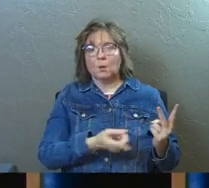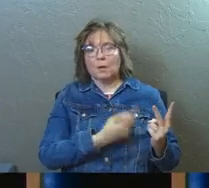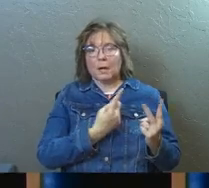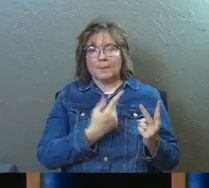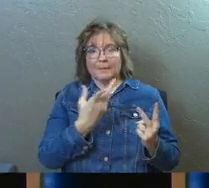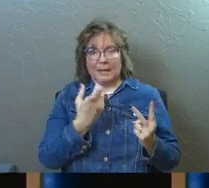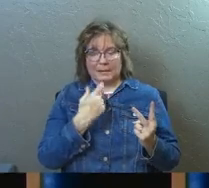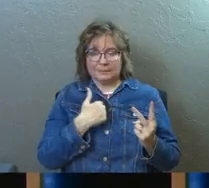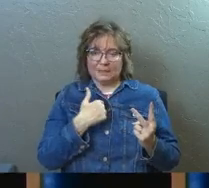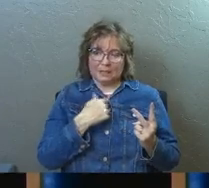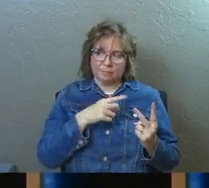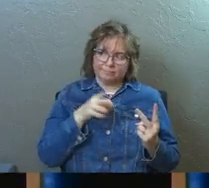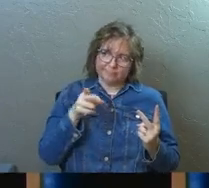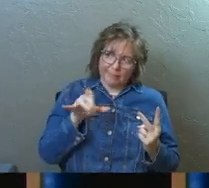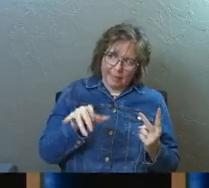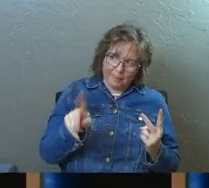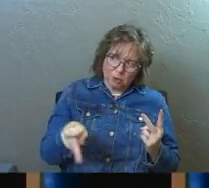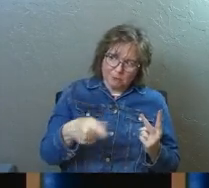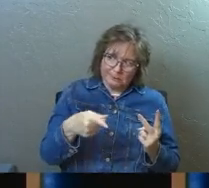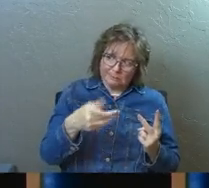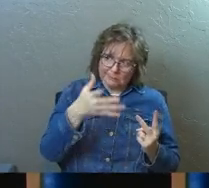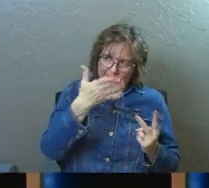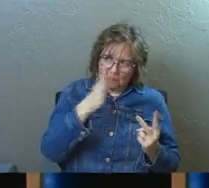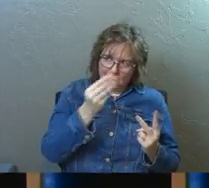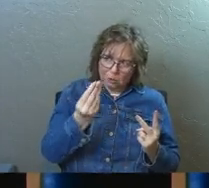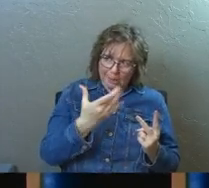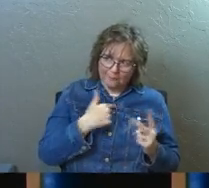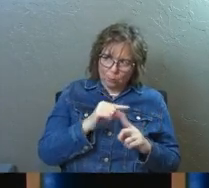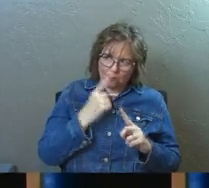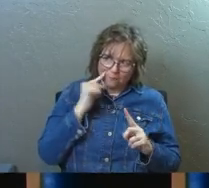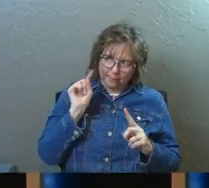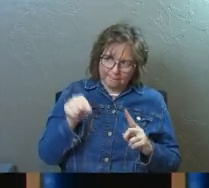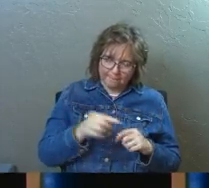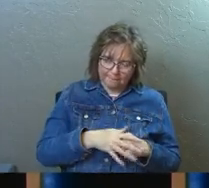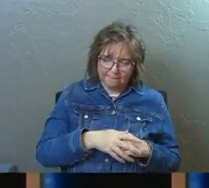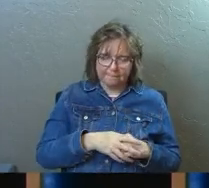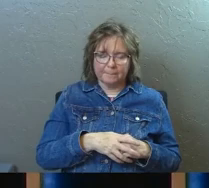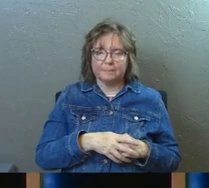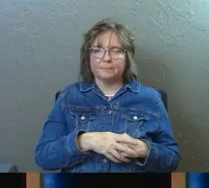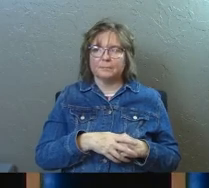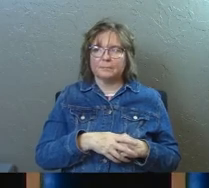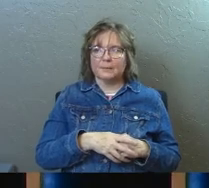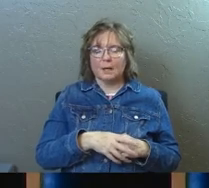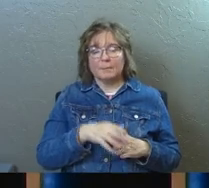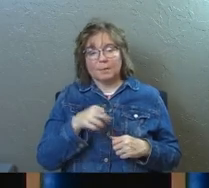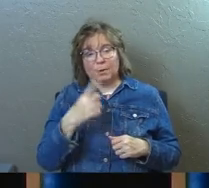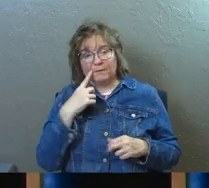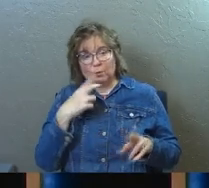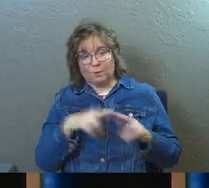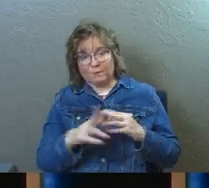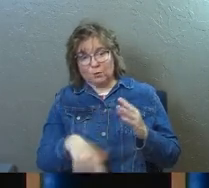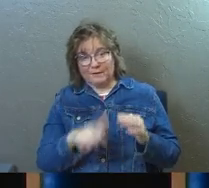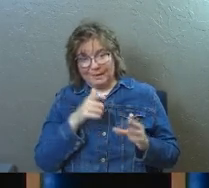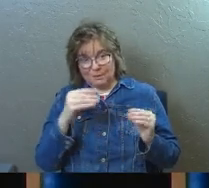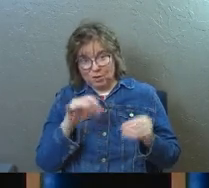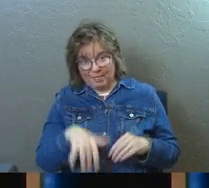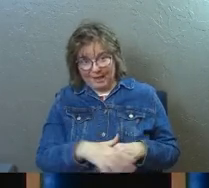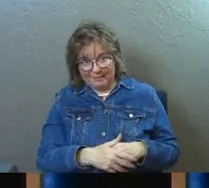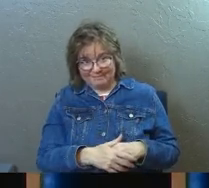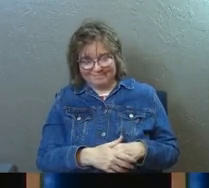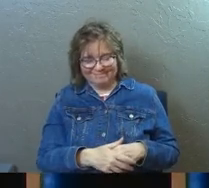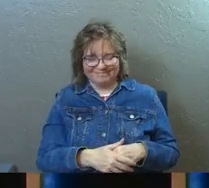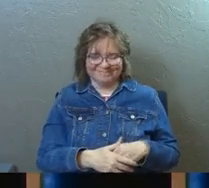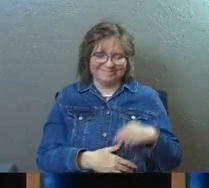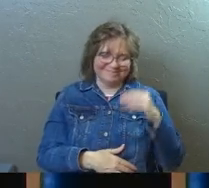come up and he'll ask me and he'll point to a person during the last song and say, I've got a word for them. And pointing is rude for those of you who've never been taught that.